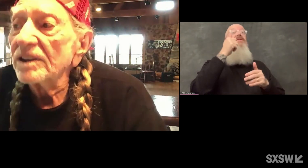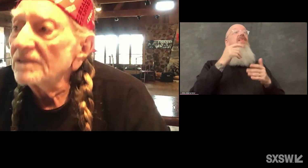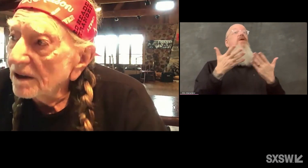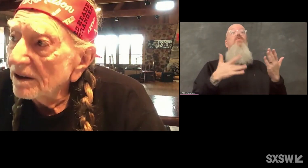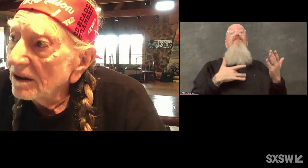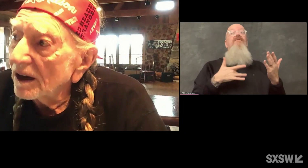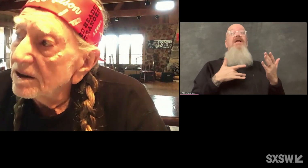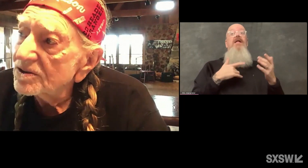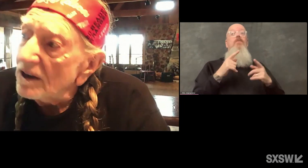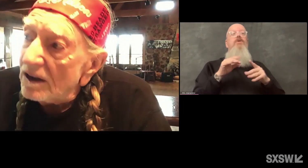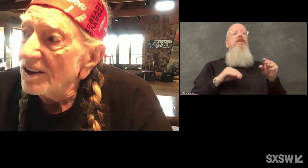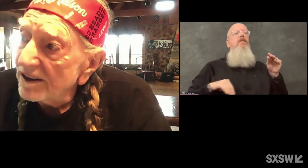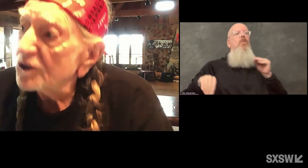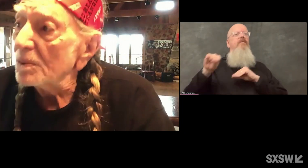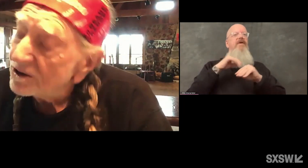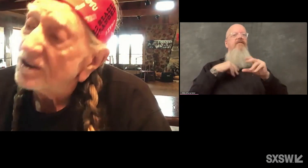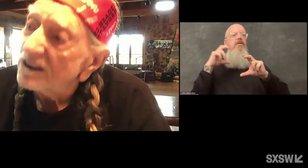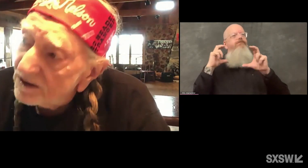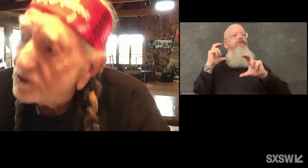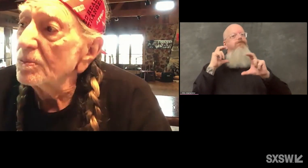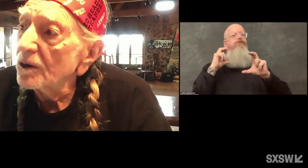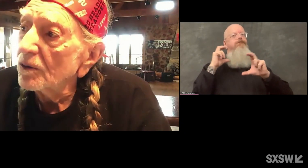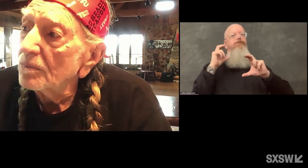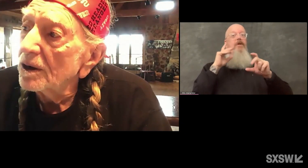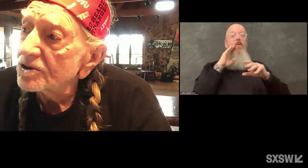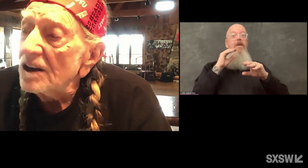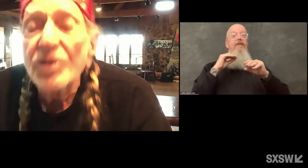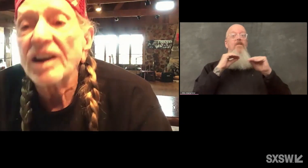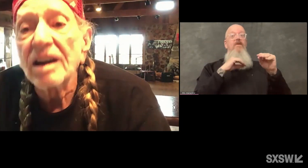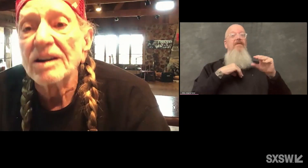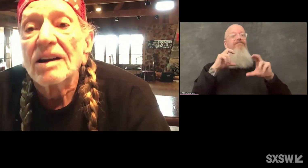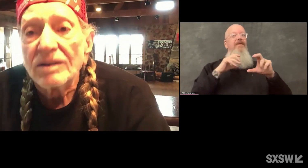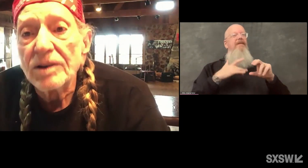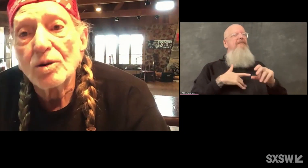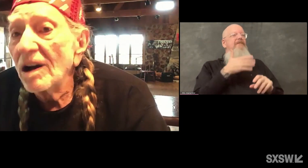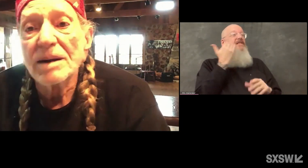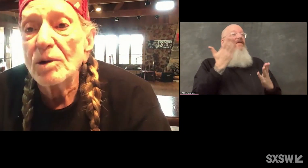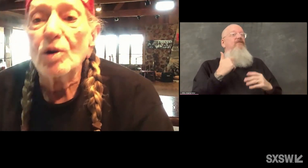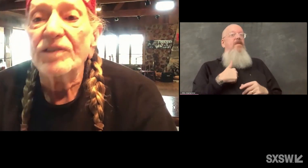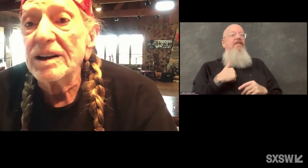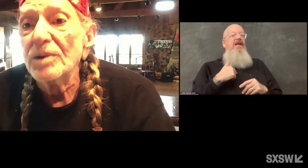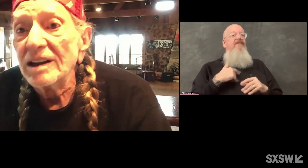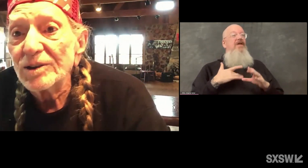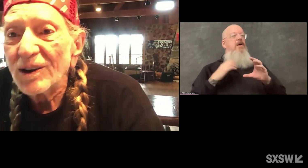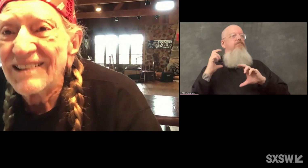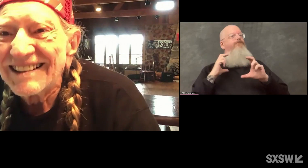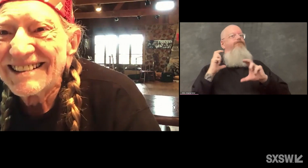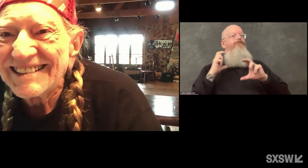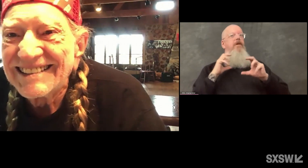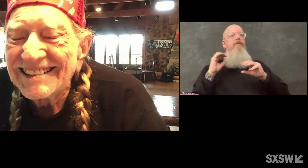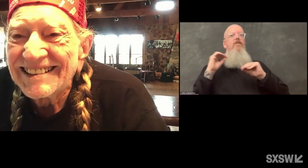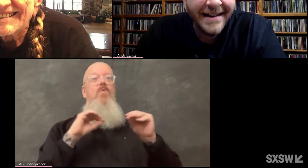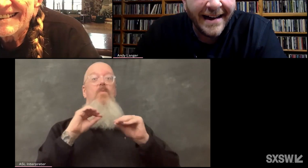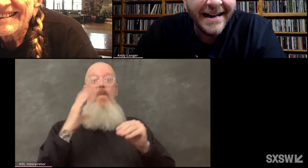Moving. And I guess the next best thing is to be on the bus thinking that you might move any minute.